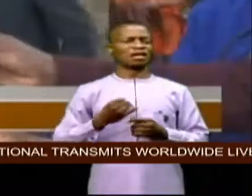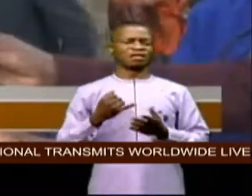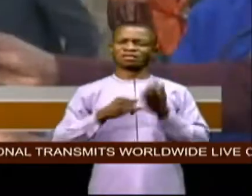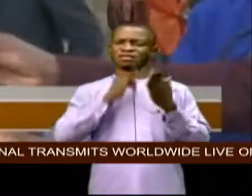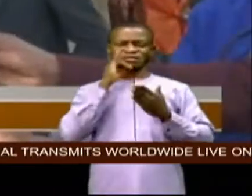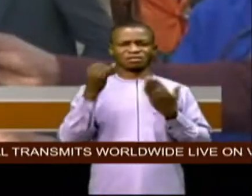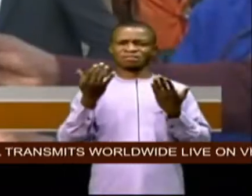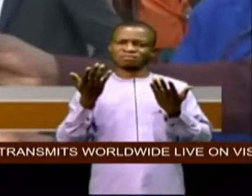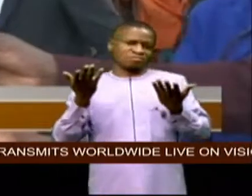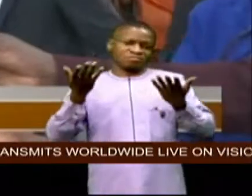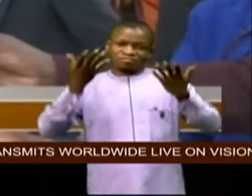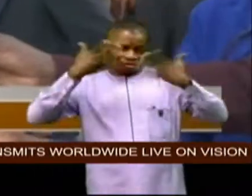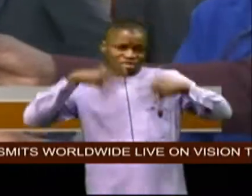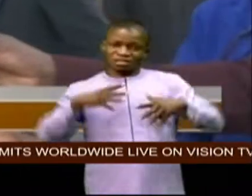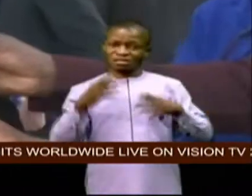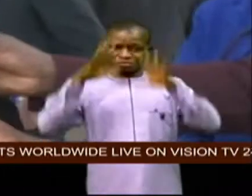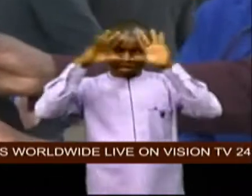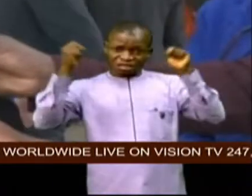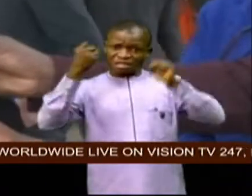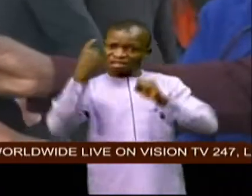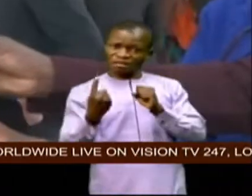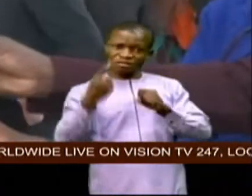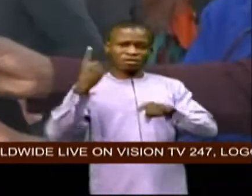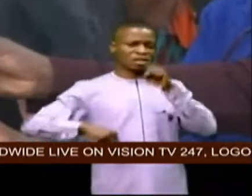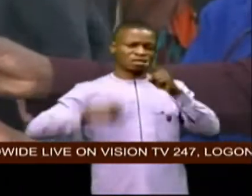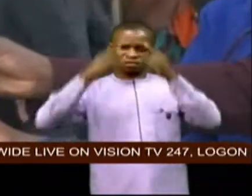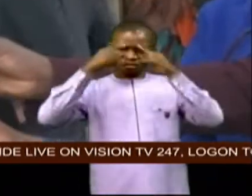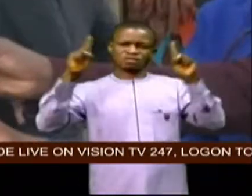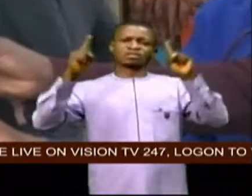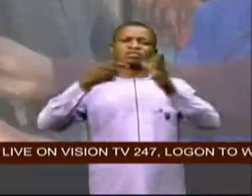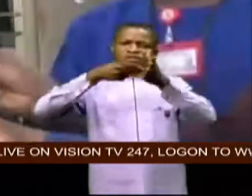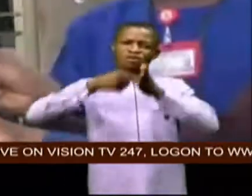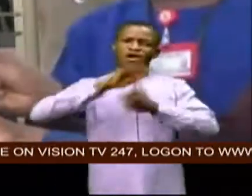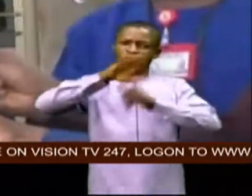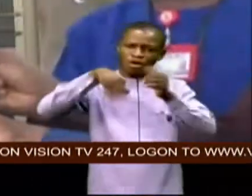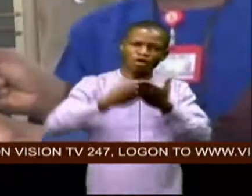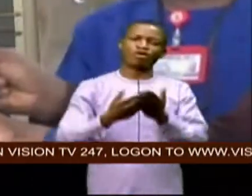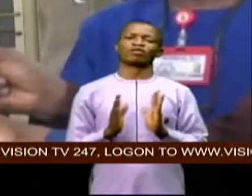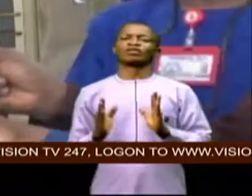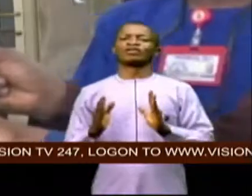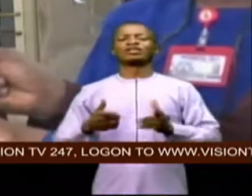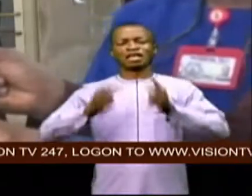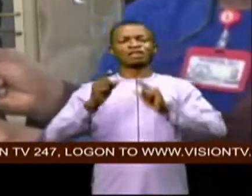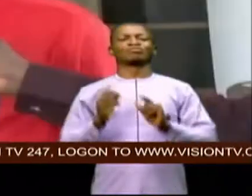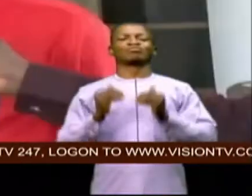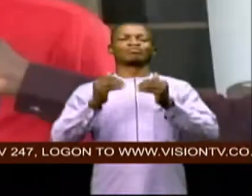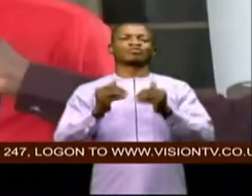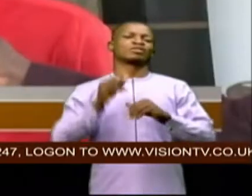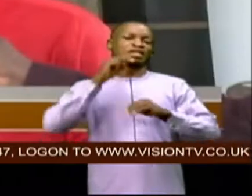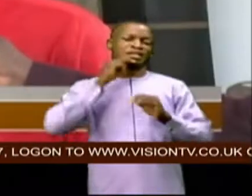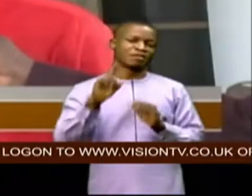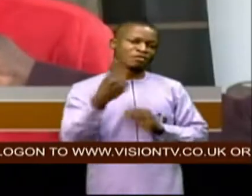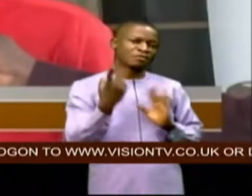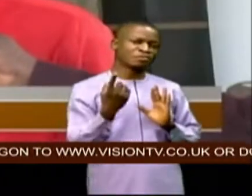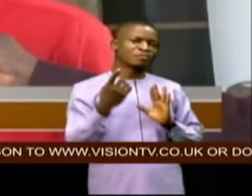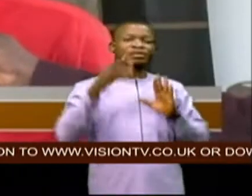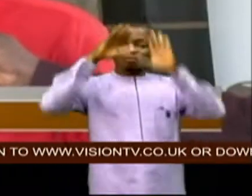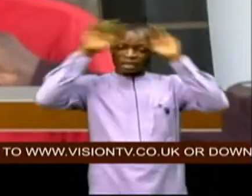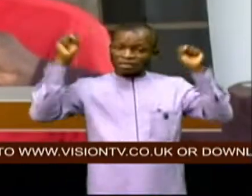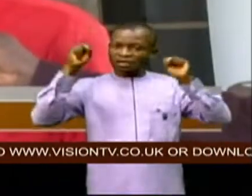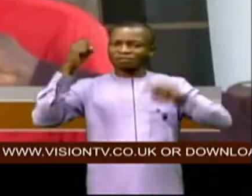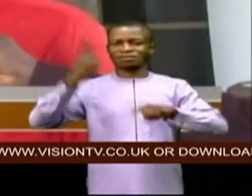president everybody cannot just do it alone we require everyone let us put nigeria first the president will not regret